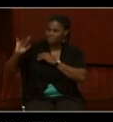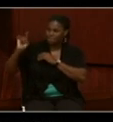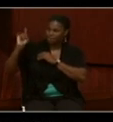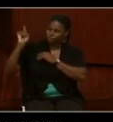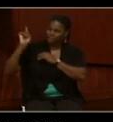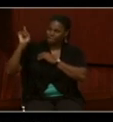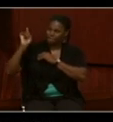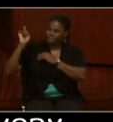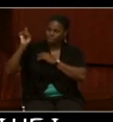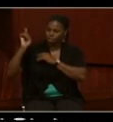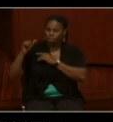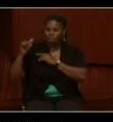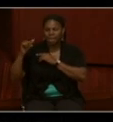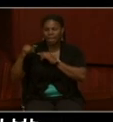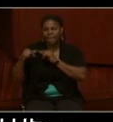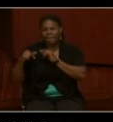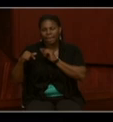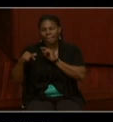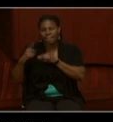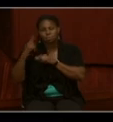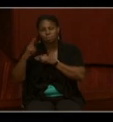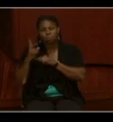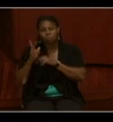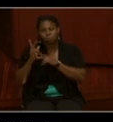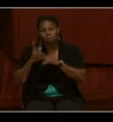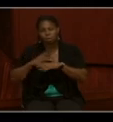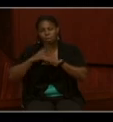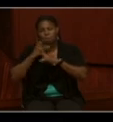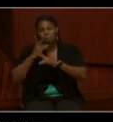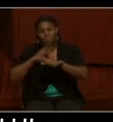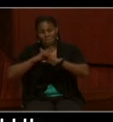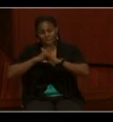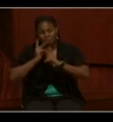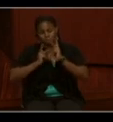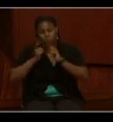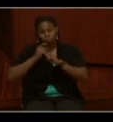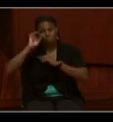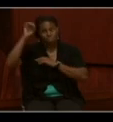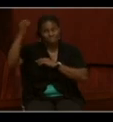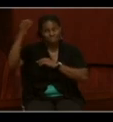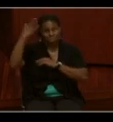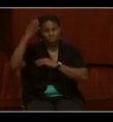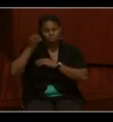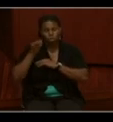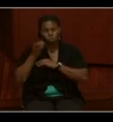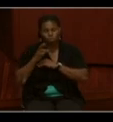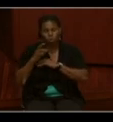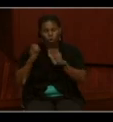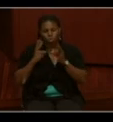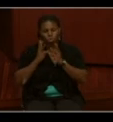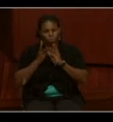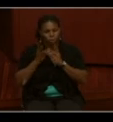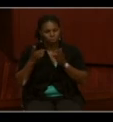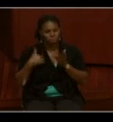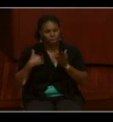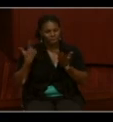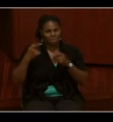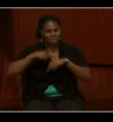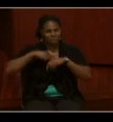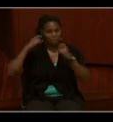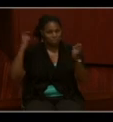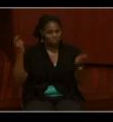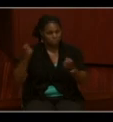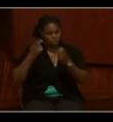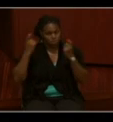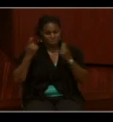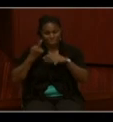right here. And that was to protect the people from the sun or the weather during the commissioning ceremony. And so these are